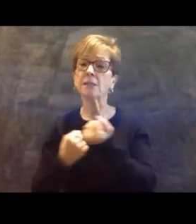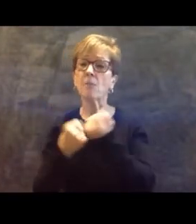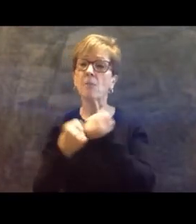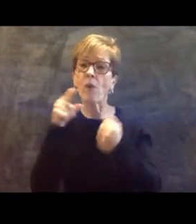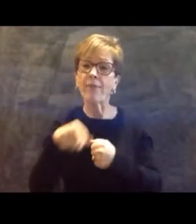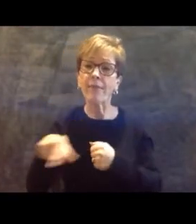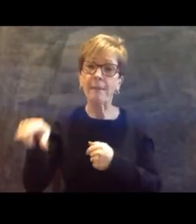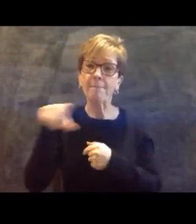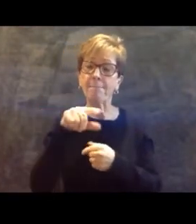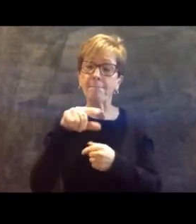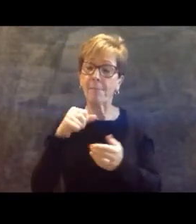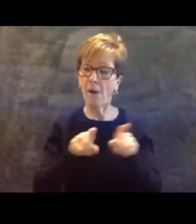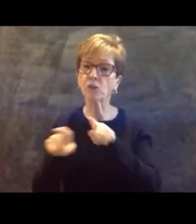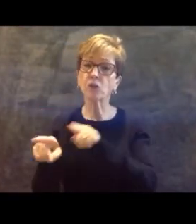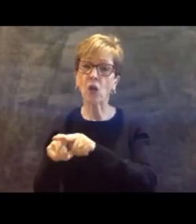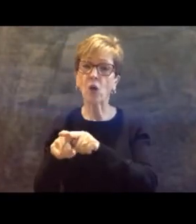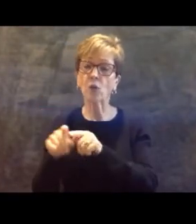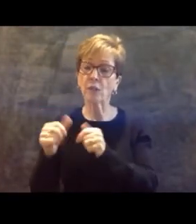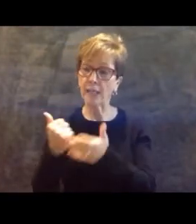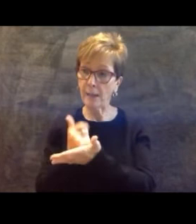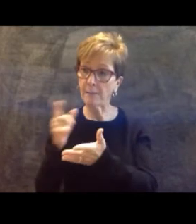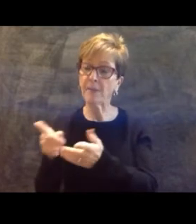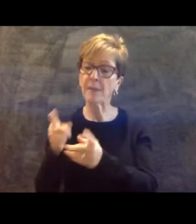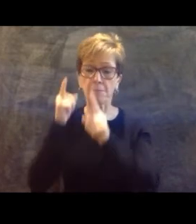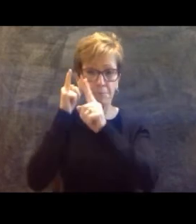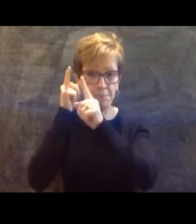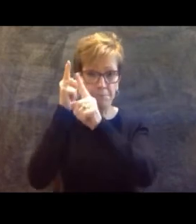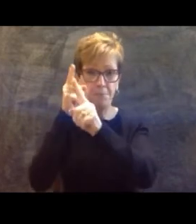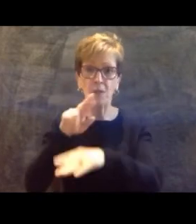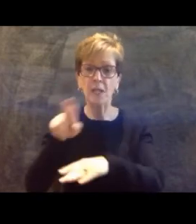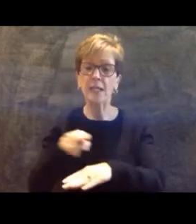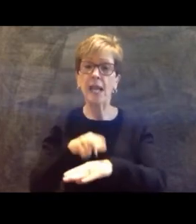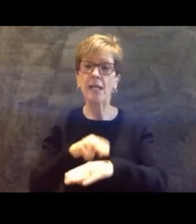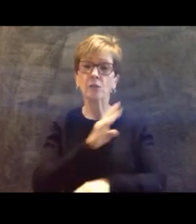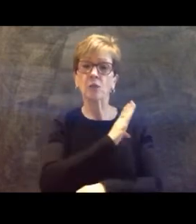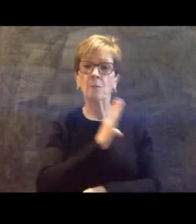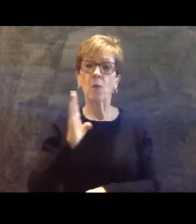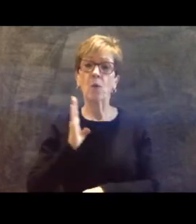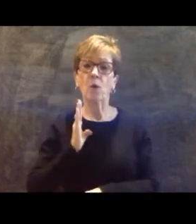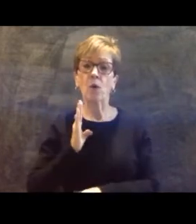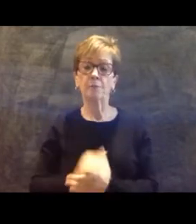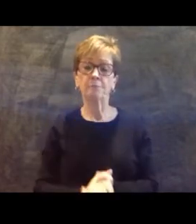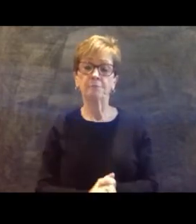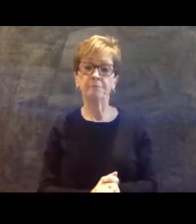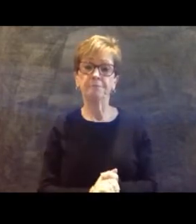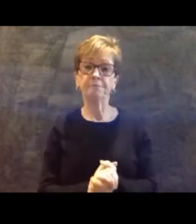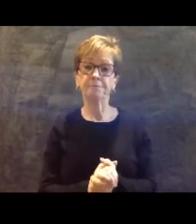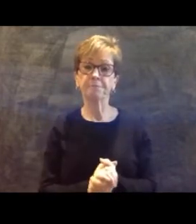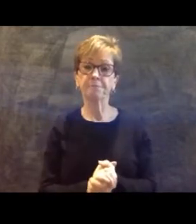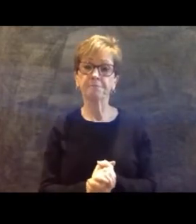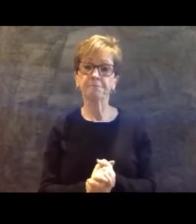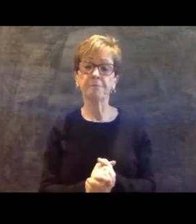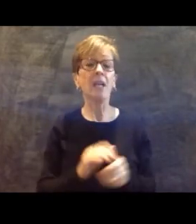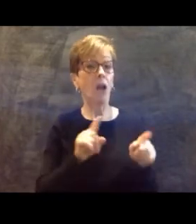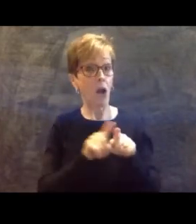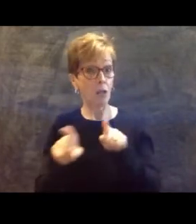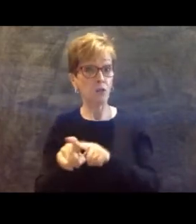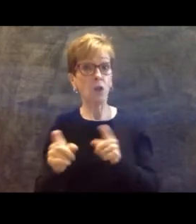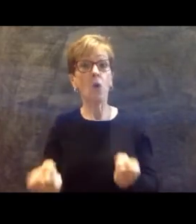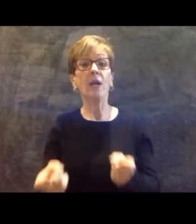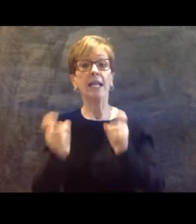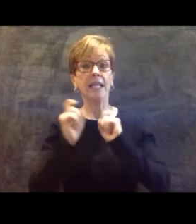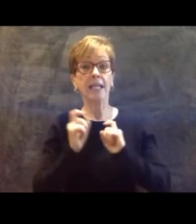in pursuing a national board. It also gives us an opportunity